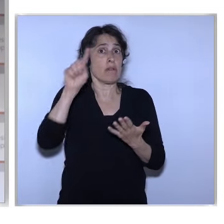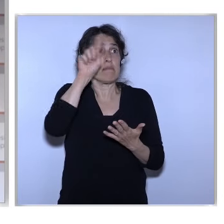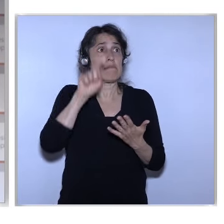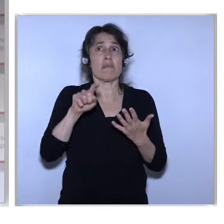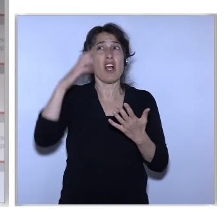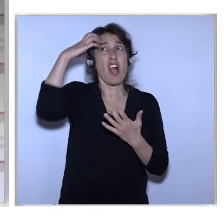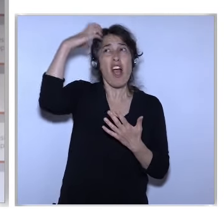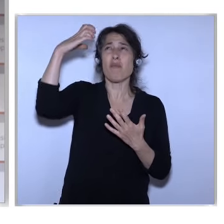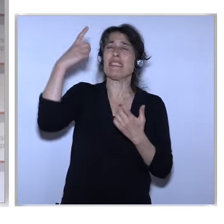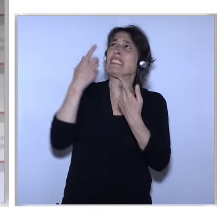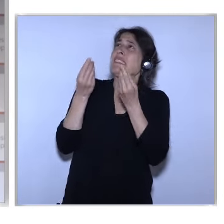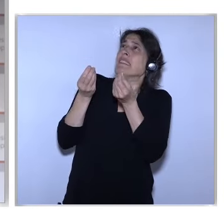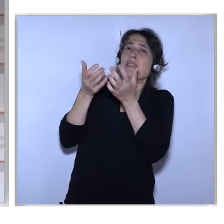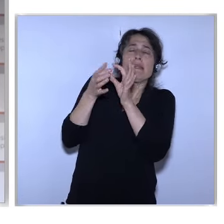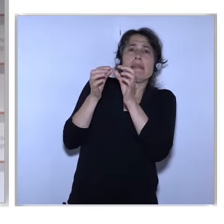That